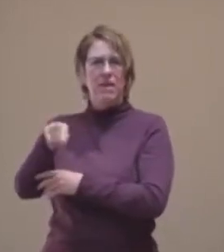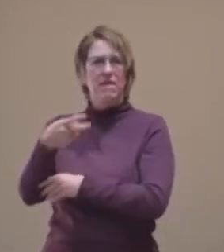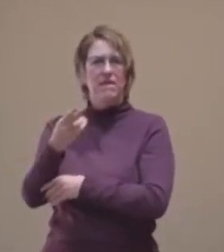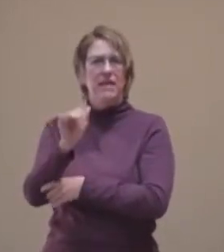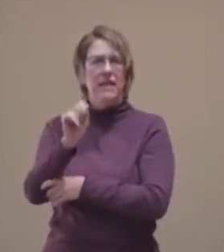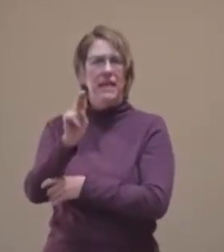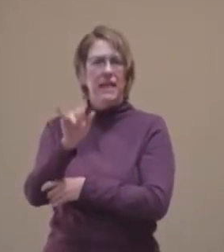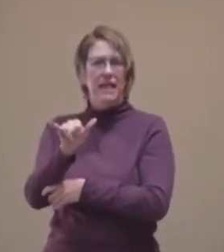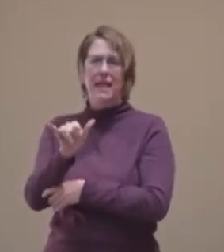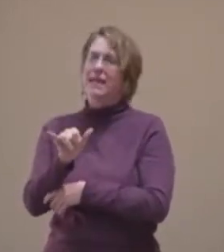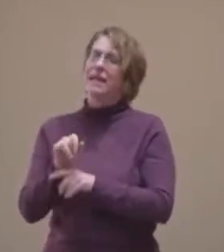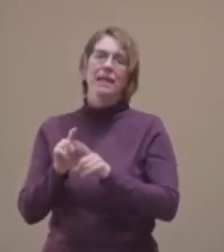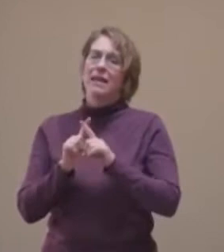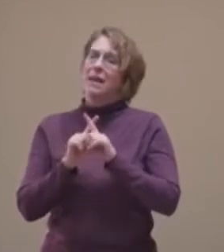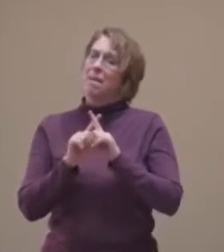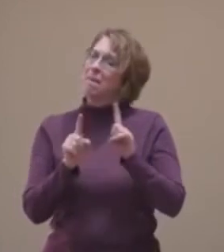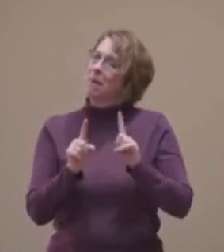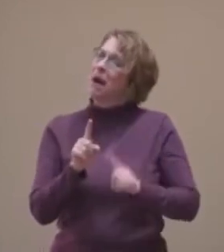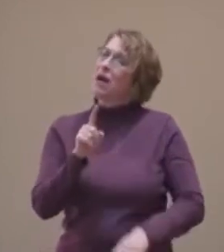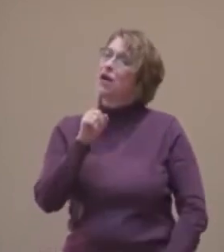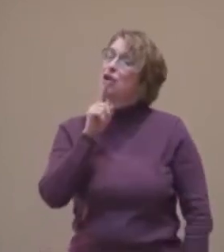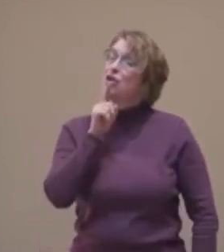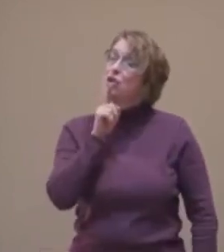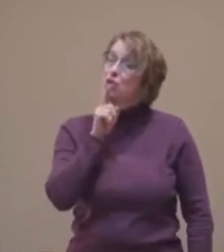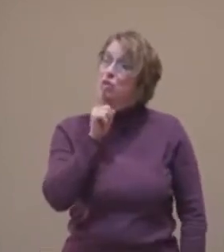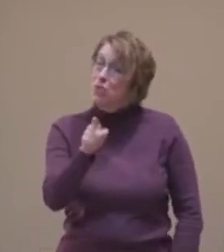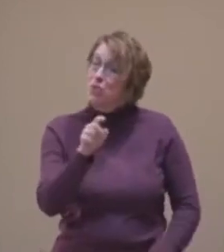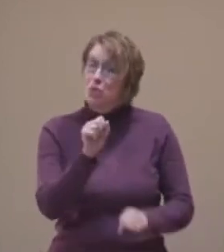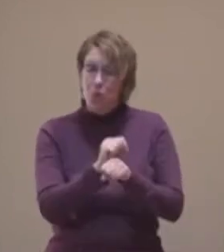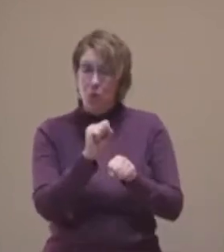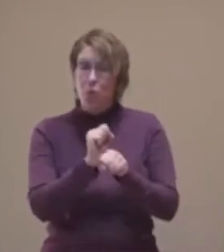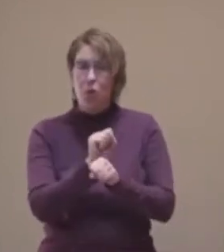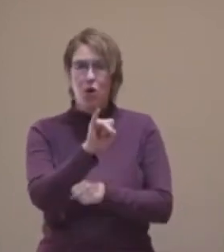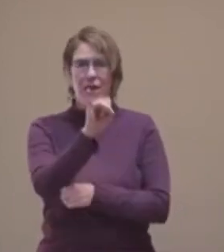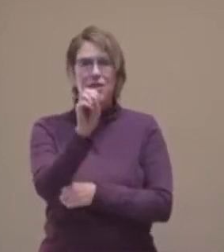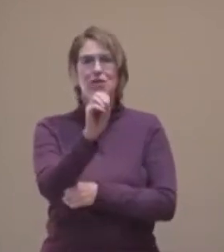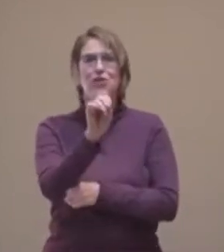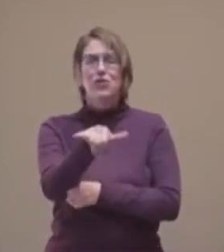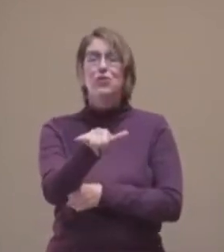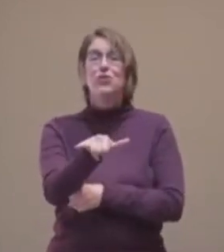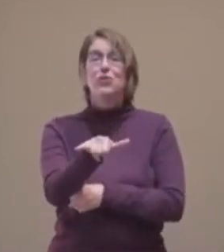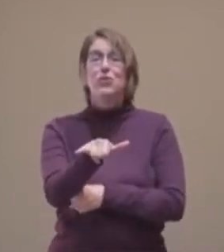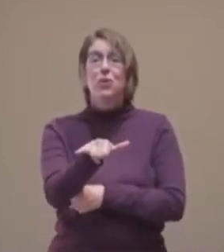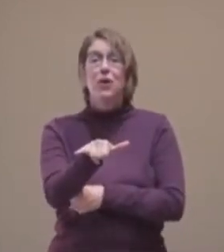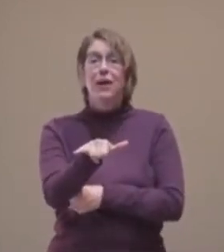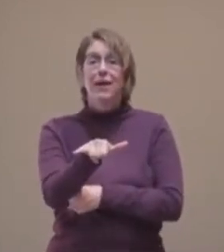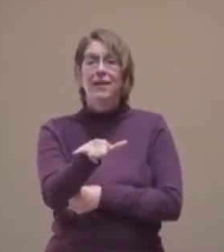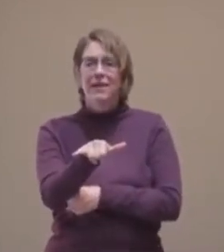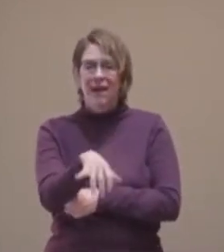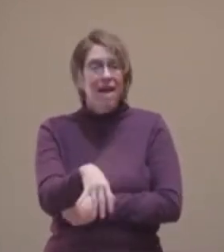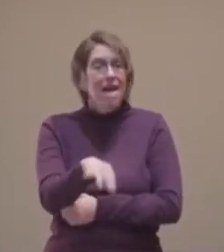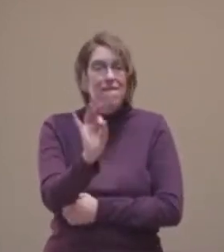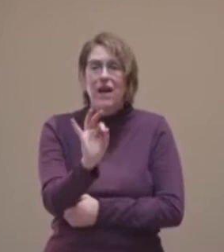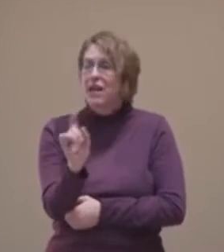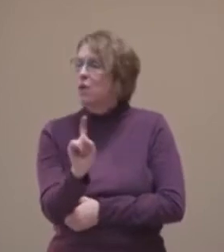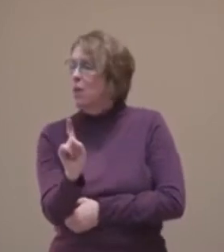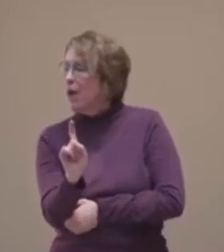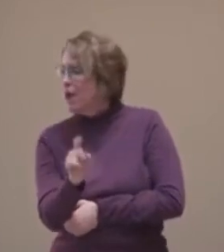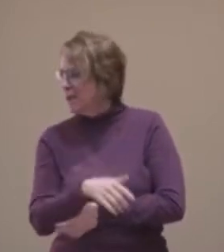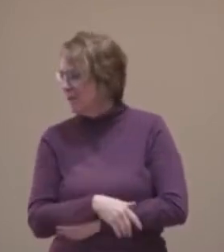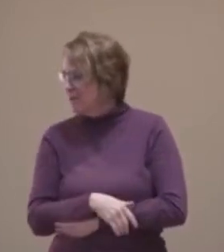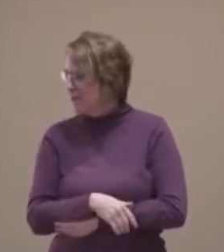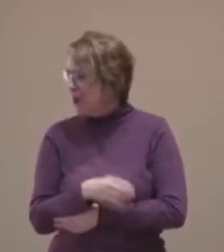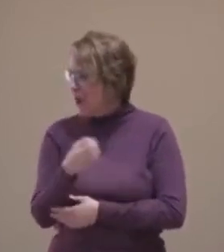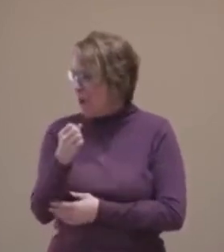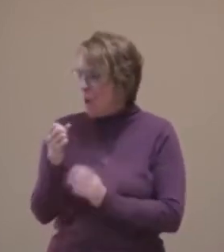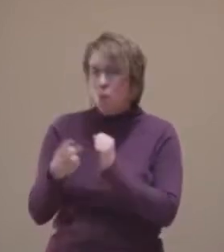that there is joy. And here it is. We're holding it for